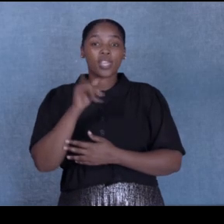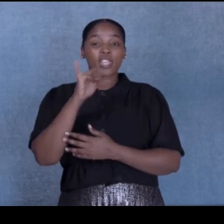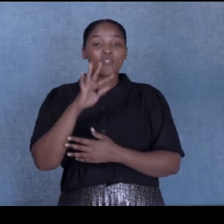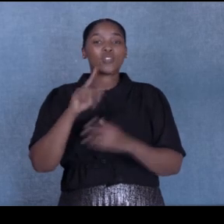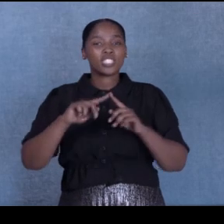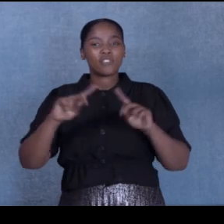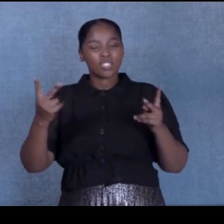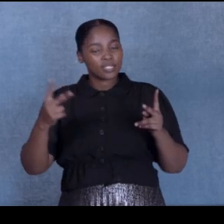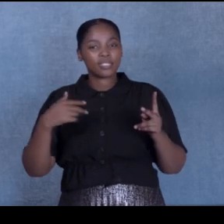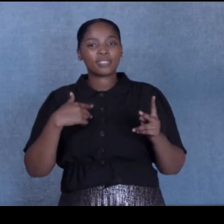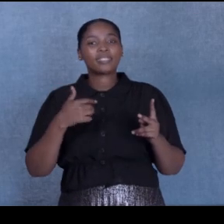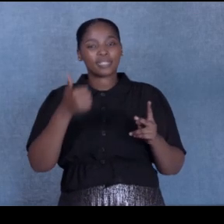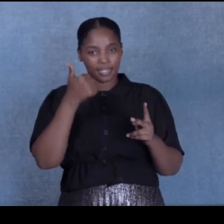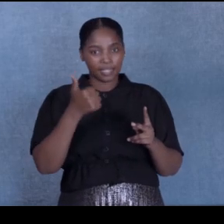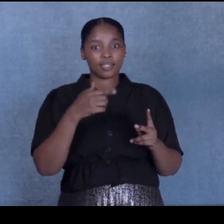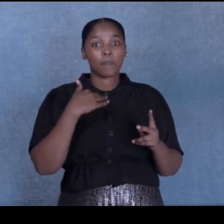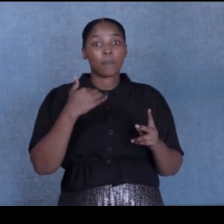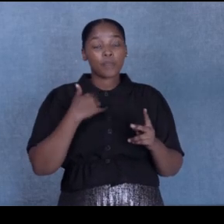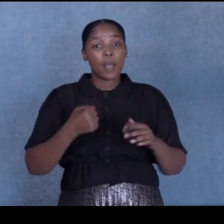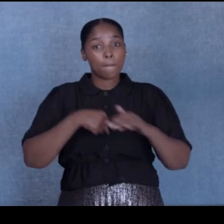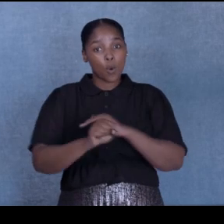born to stand out and not stand in.